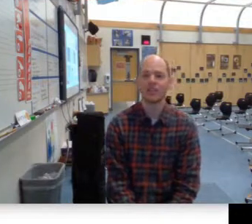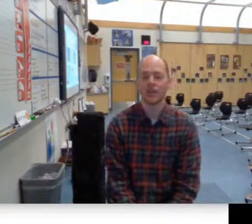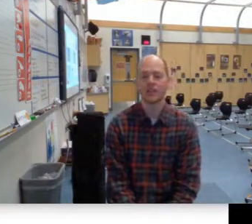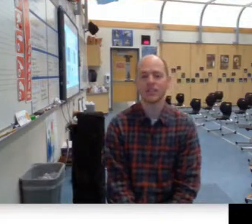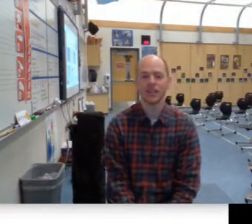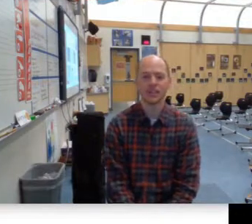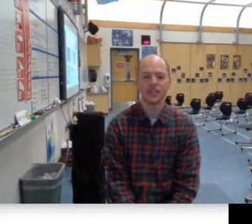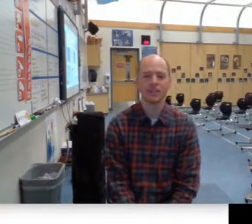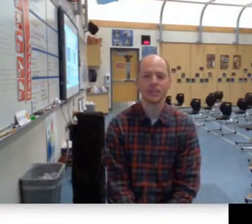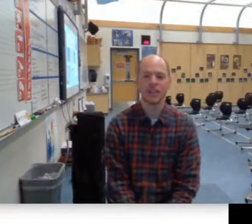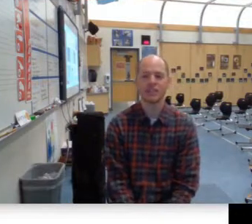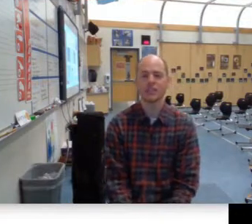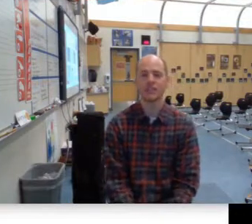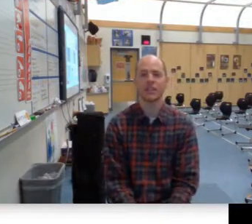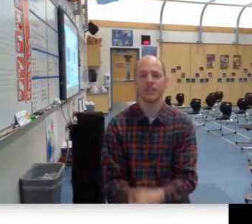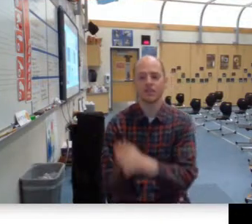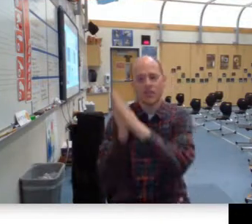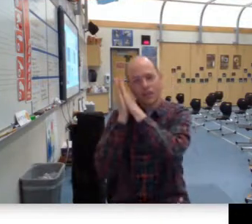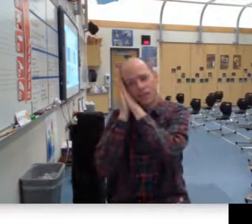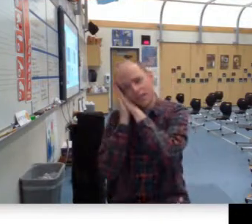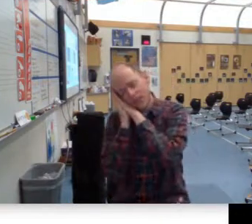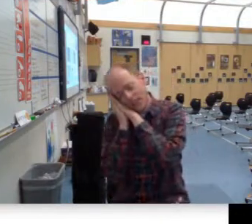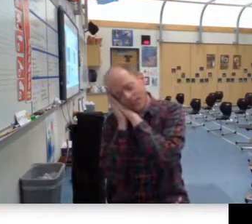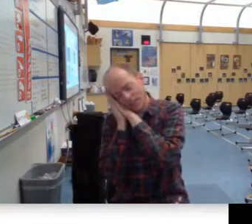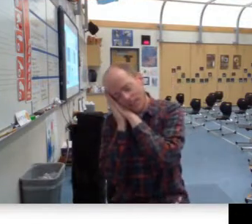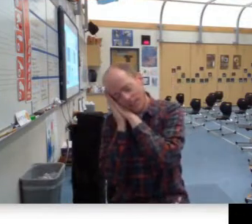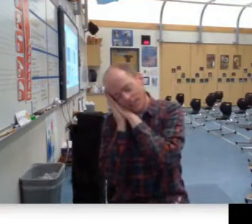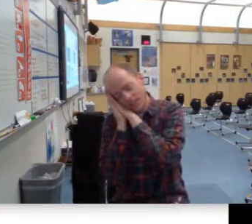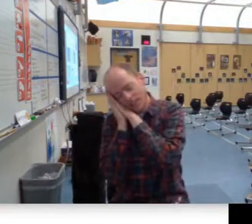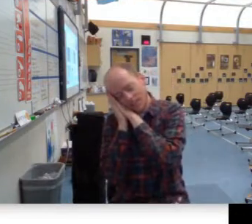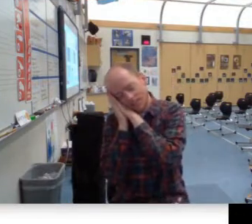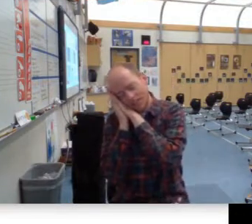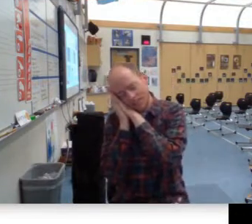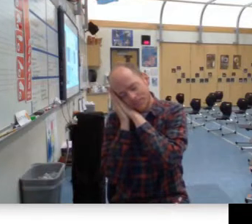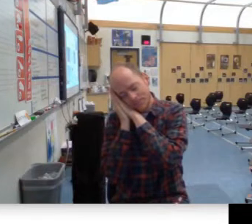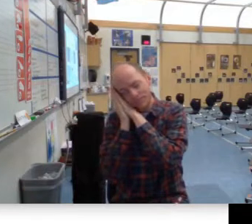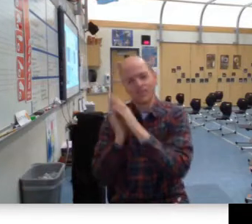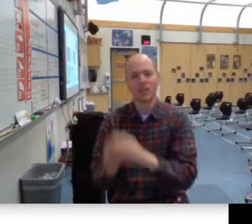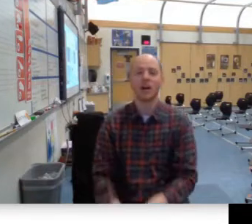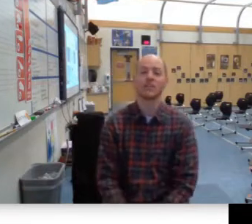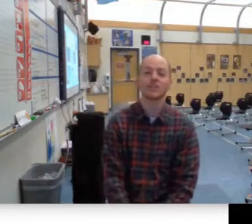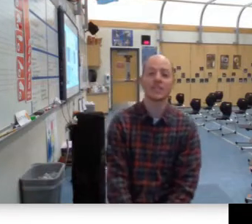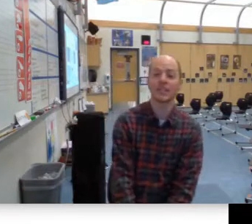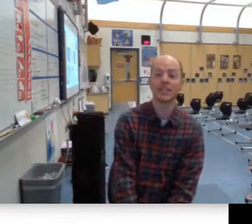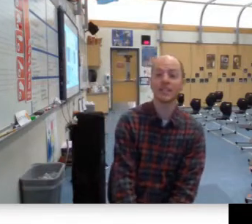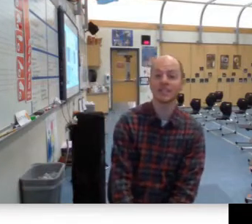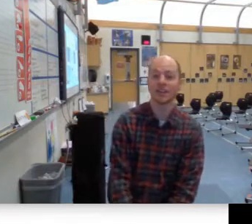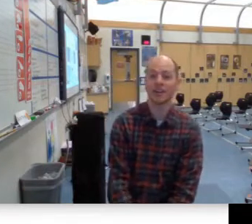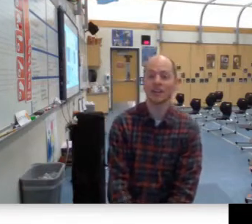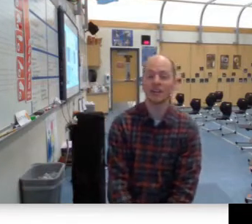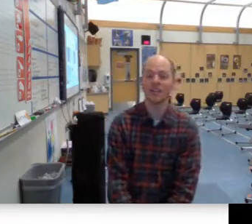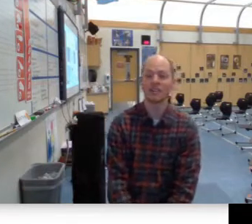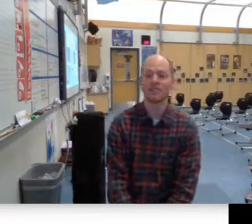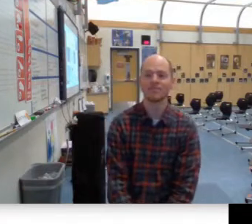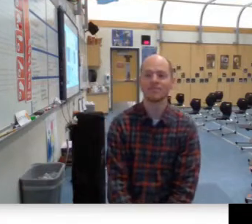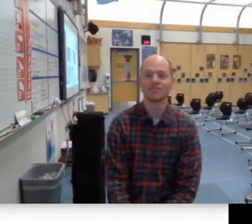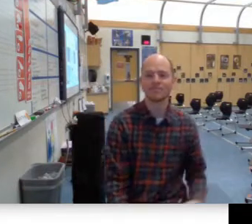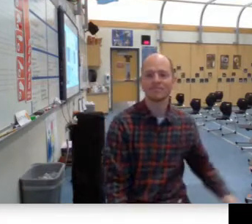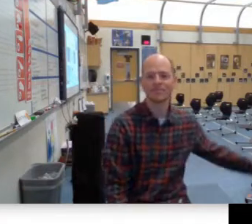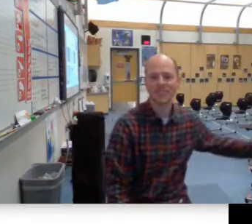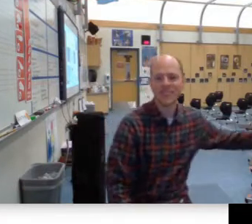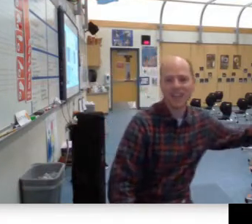If you're tossing and you're turning and you just can't fall asleep, I'll sing a song